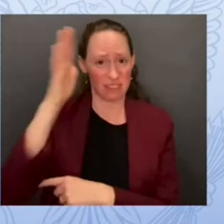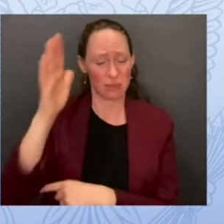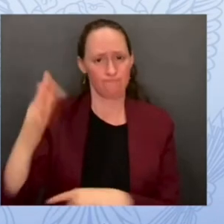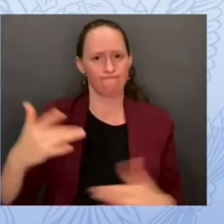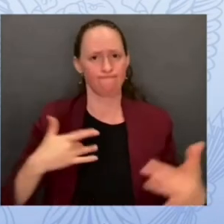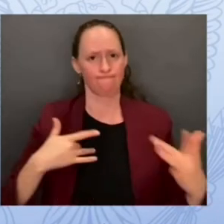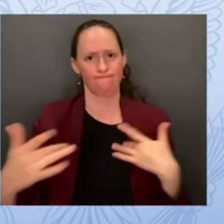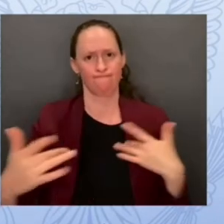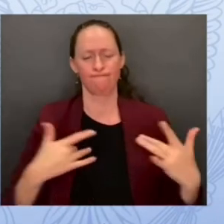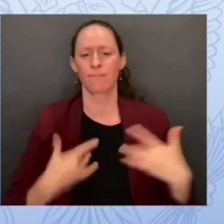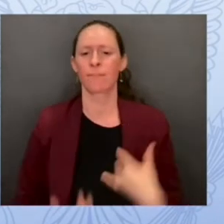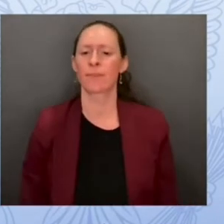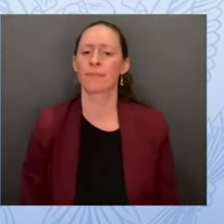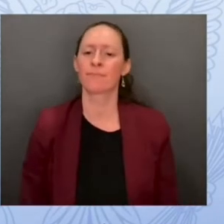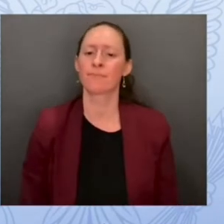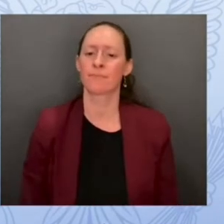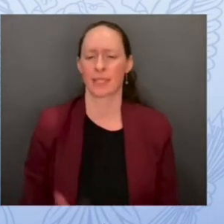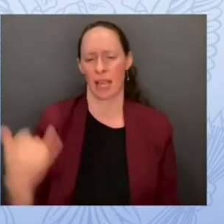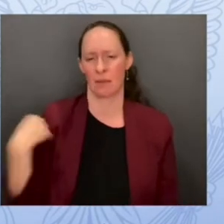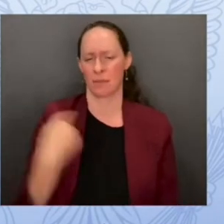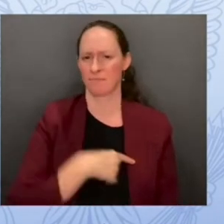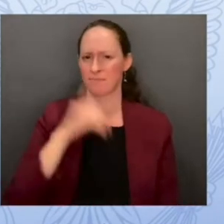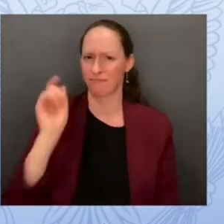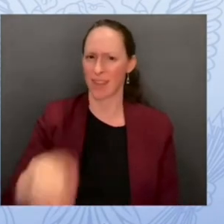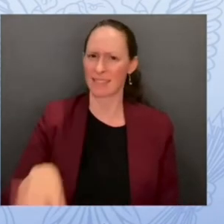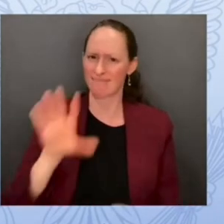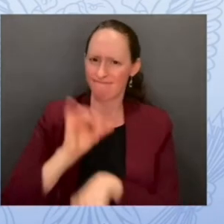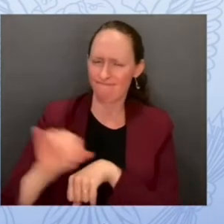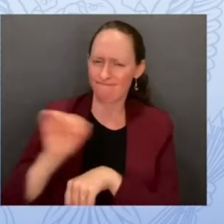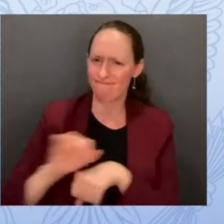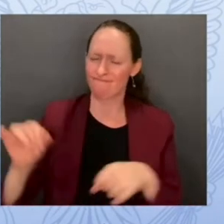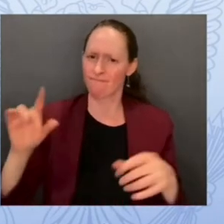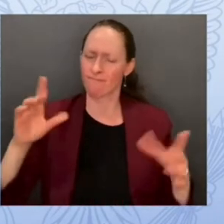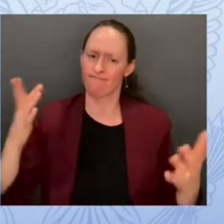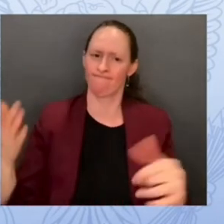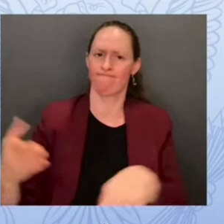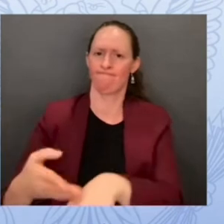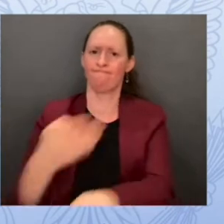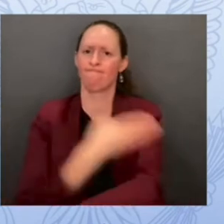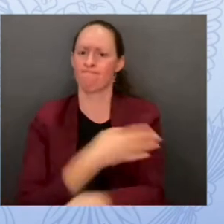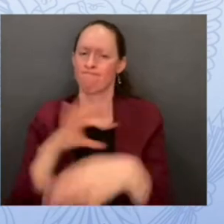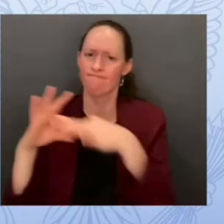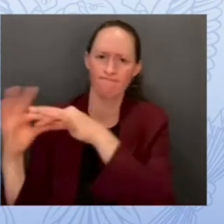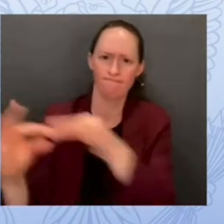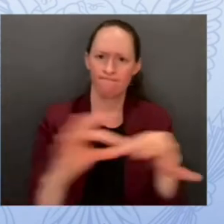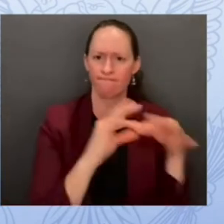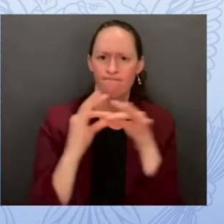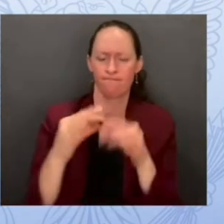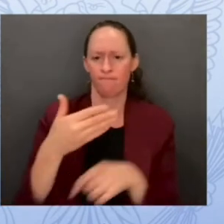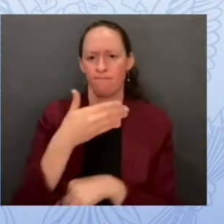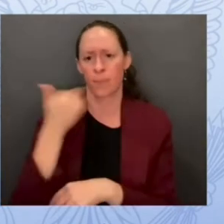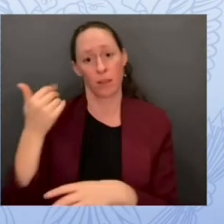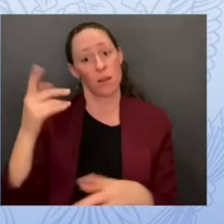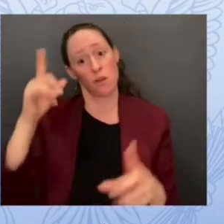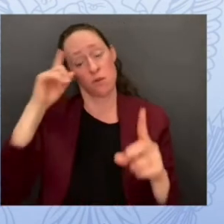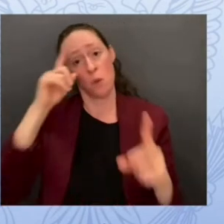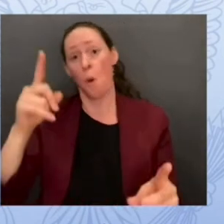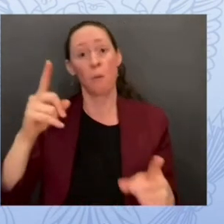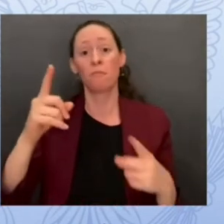keeping our students our teachers and our school safe from cyber attacks is about three things